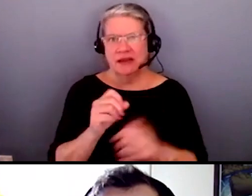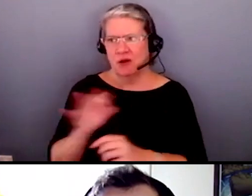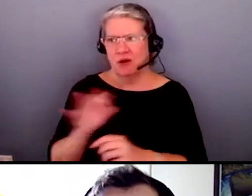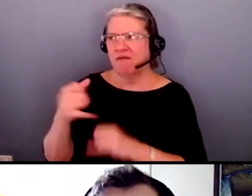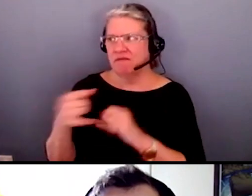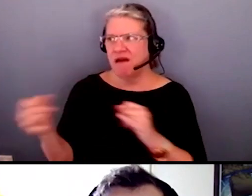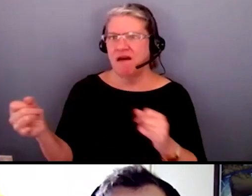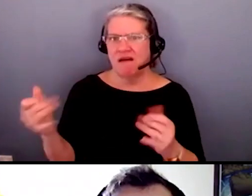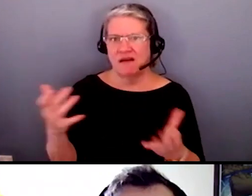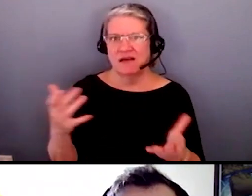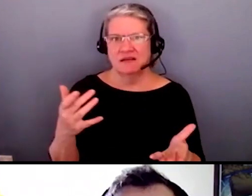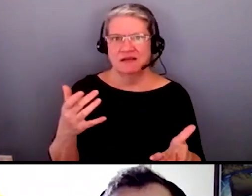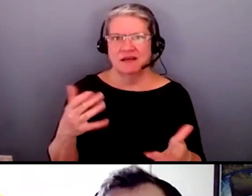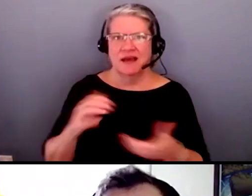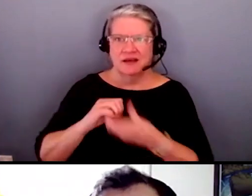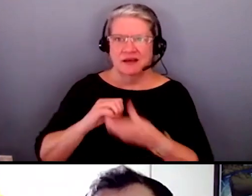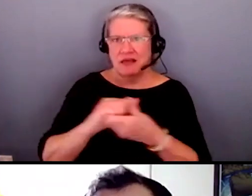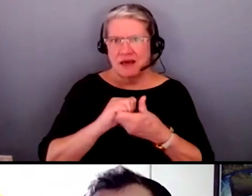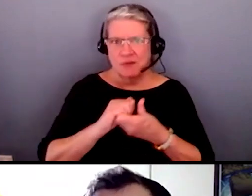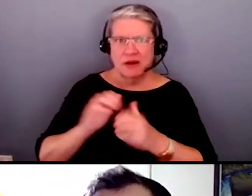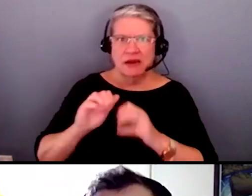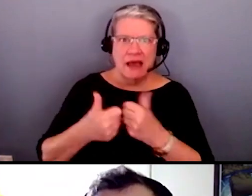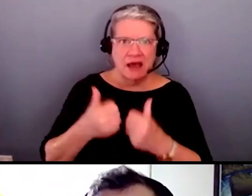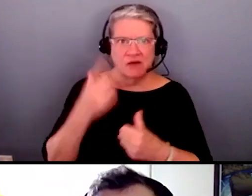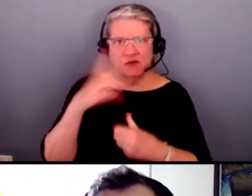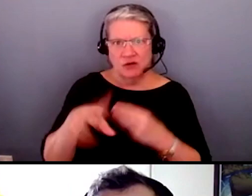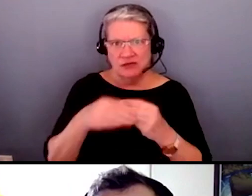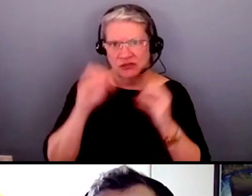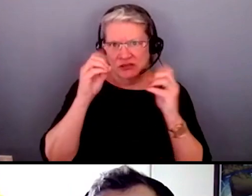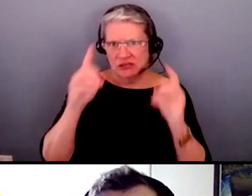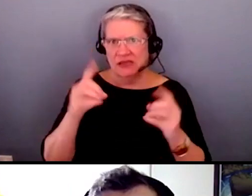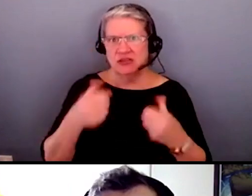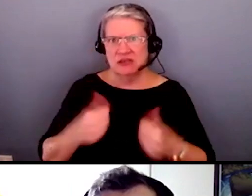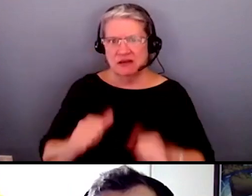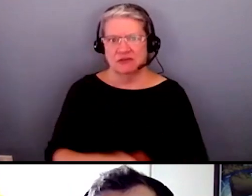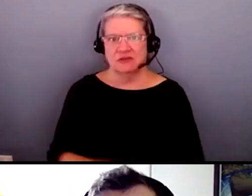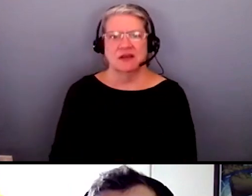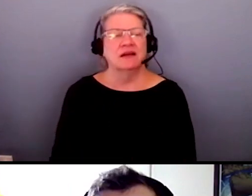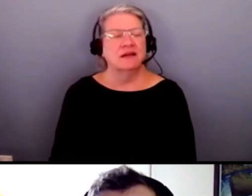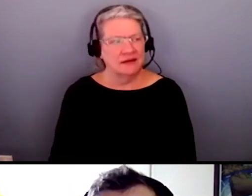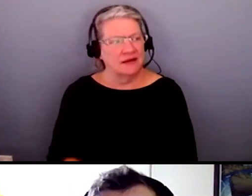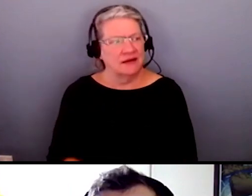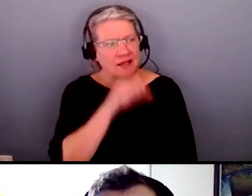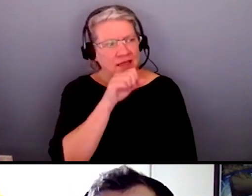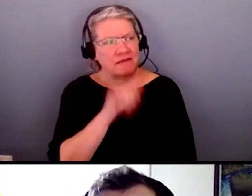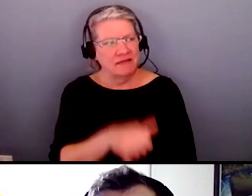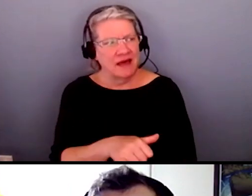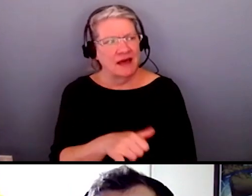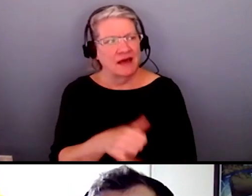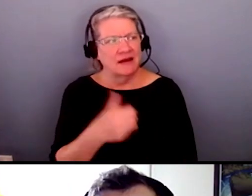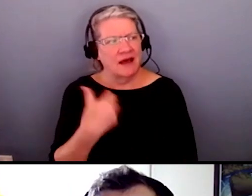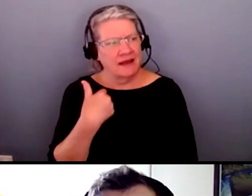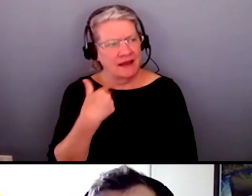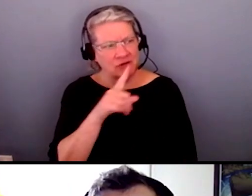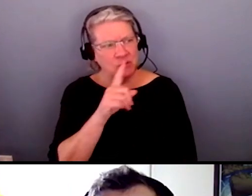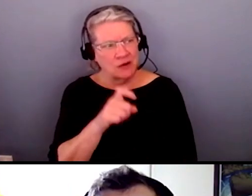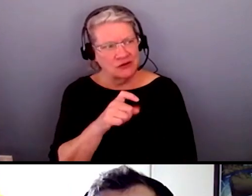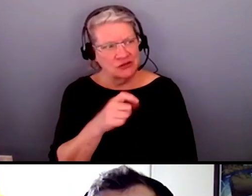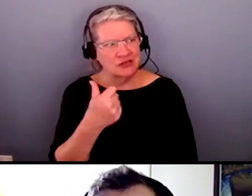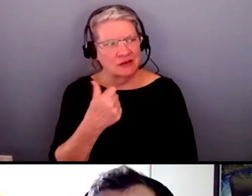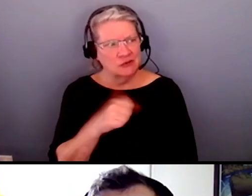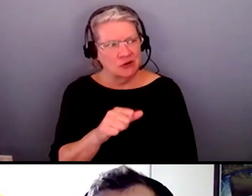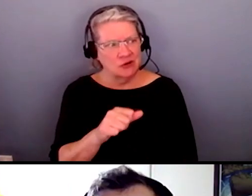terms of how we could collaborate on, on additional educational efforts. I love that. And I actually have a question I'm trying to follow in the chat and